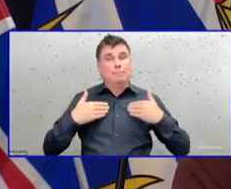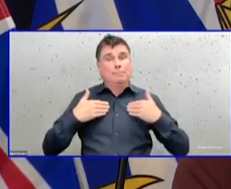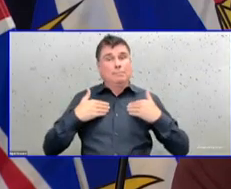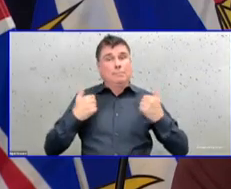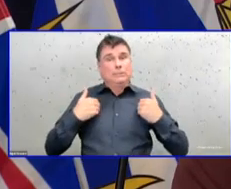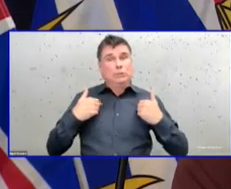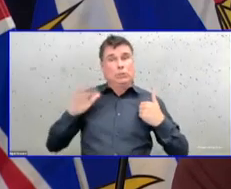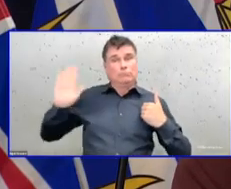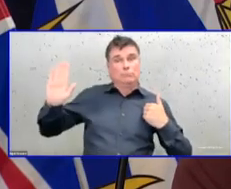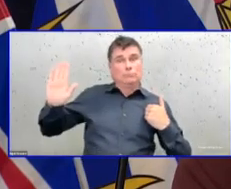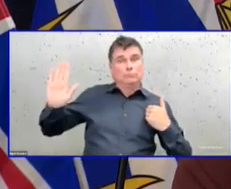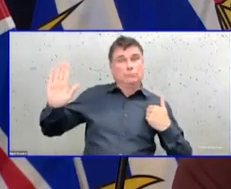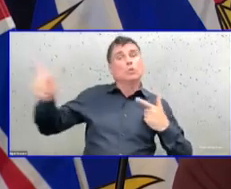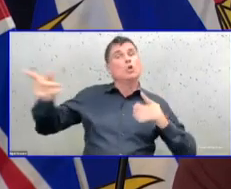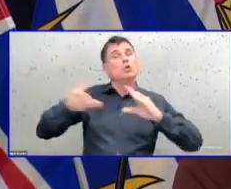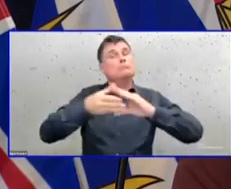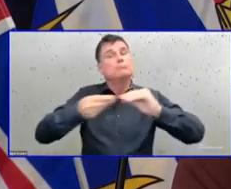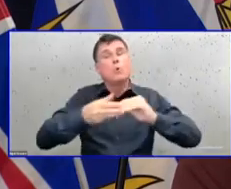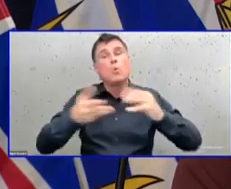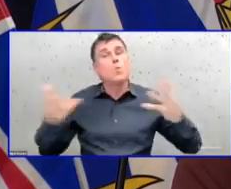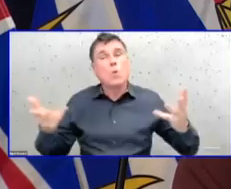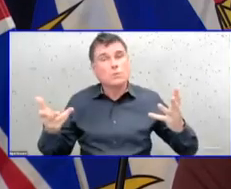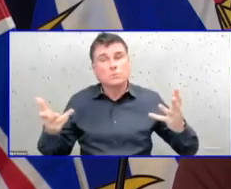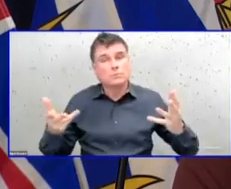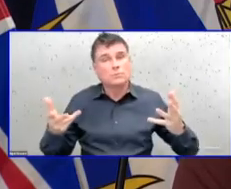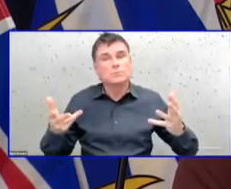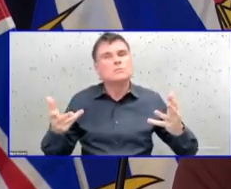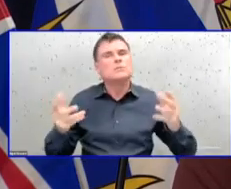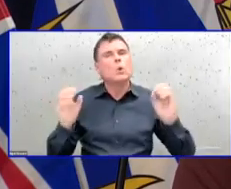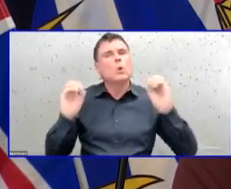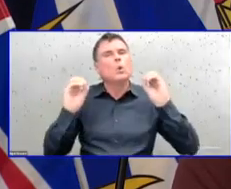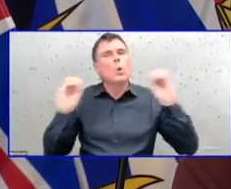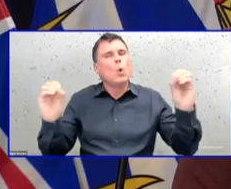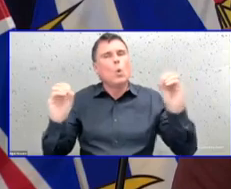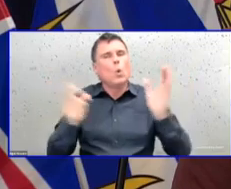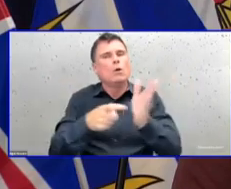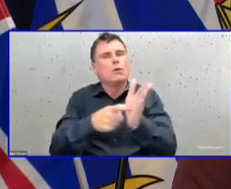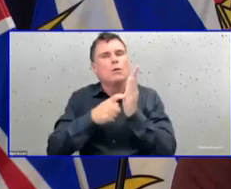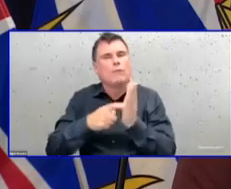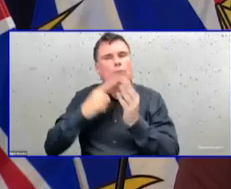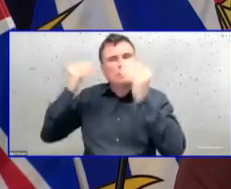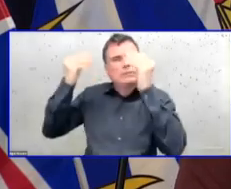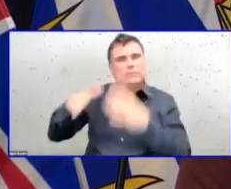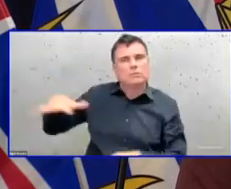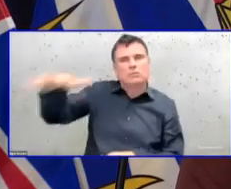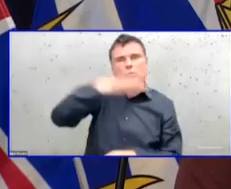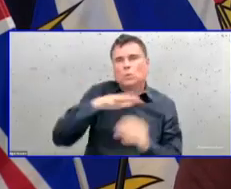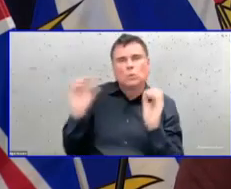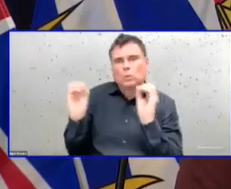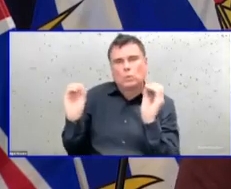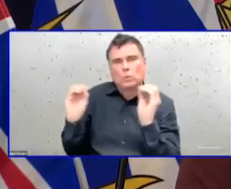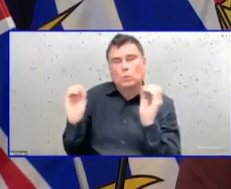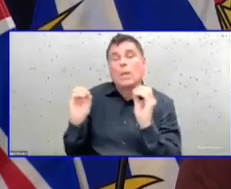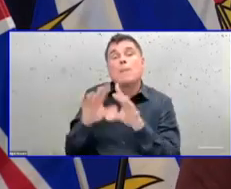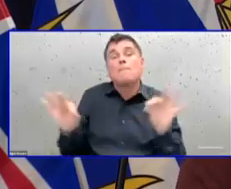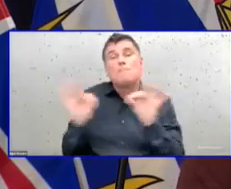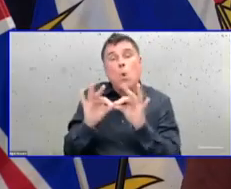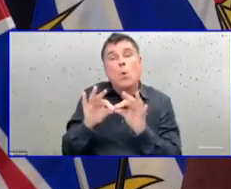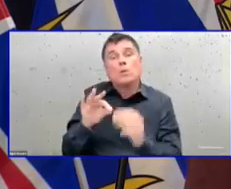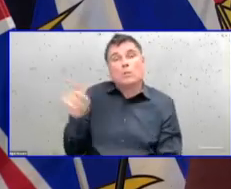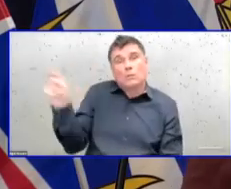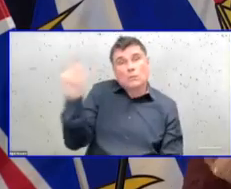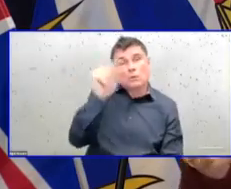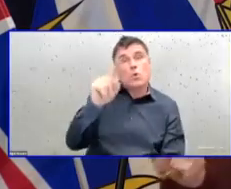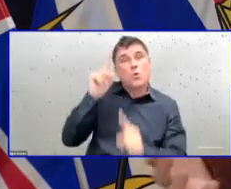is important and the safety of staff in the school system is important that each employer needs to look at